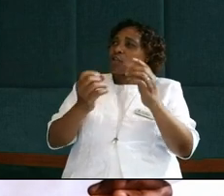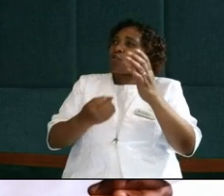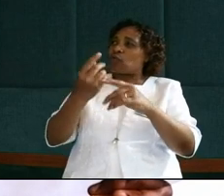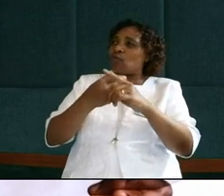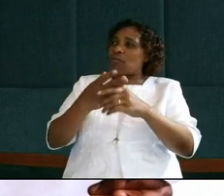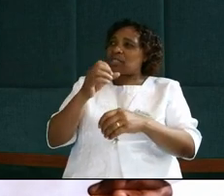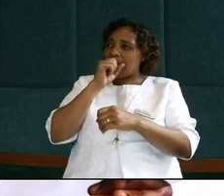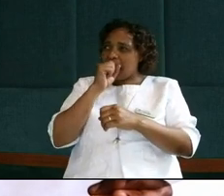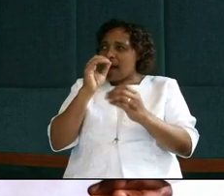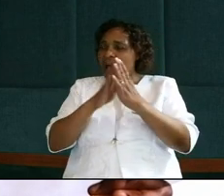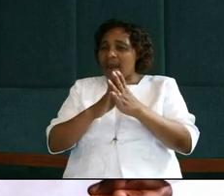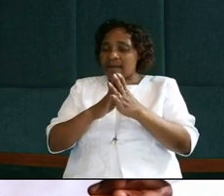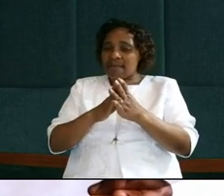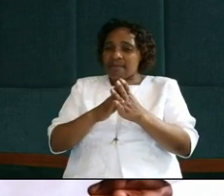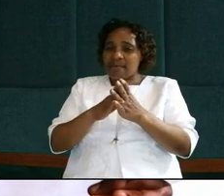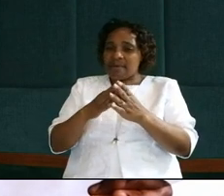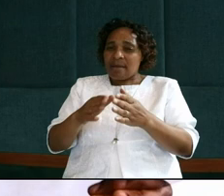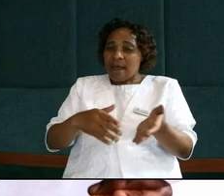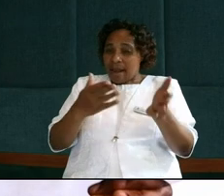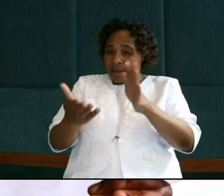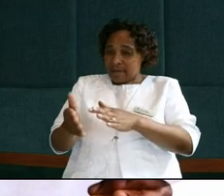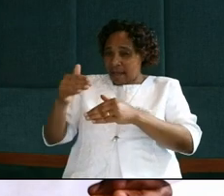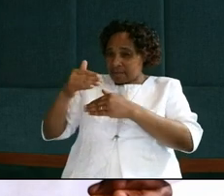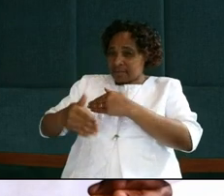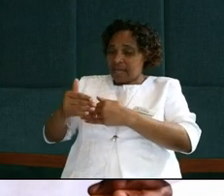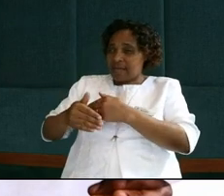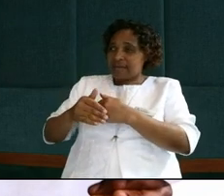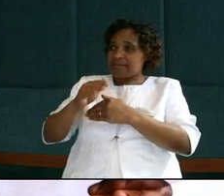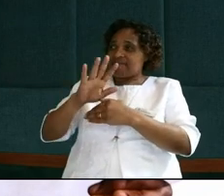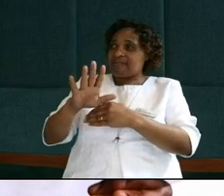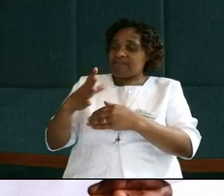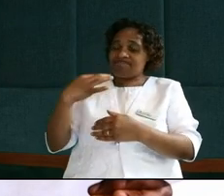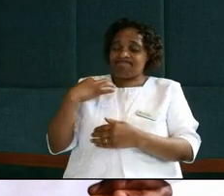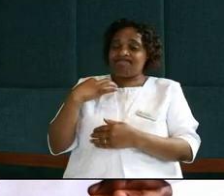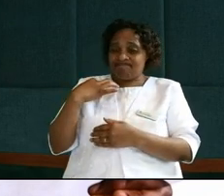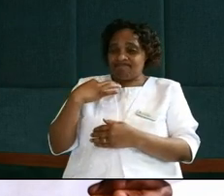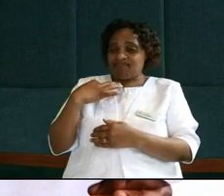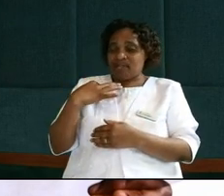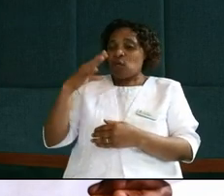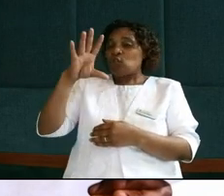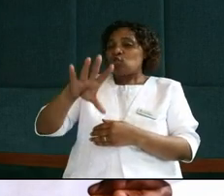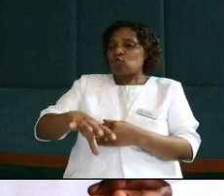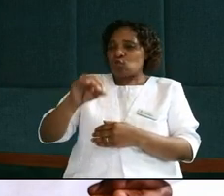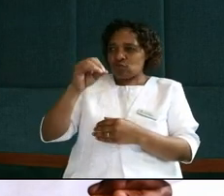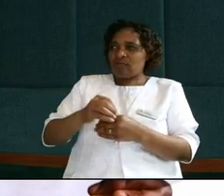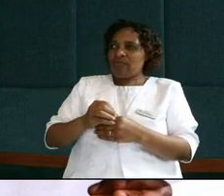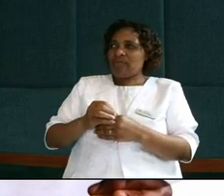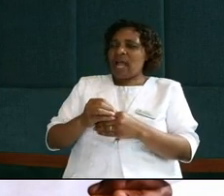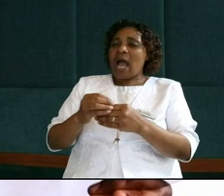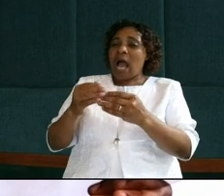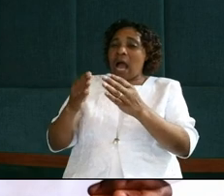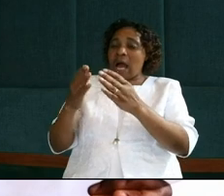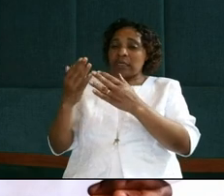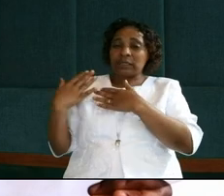from supper and laid aside his garments, took a towel and